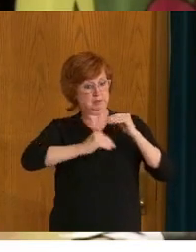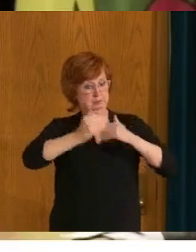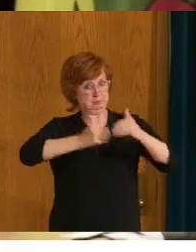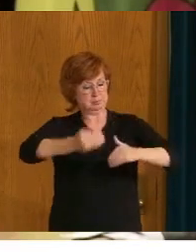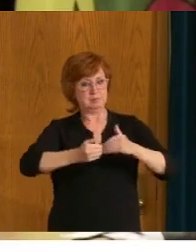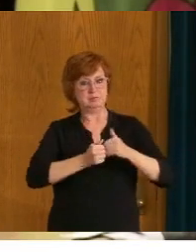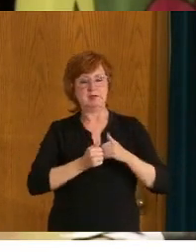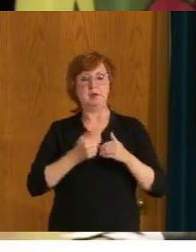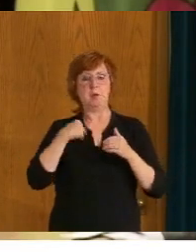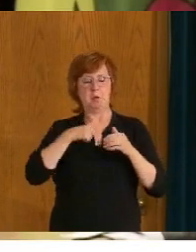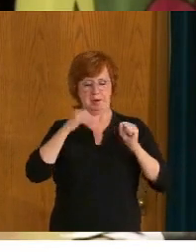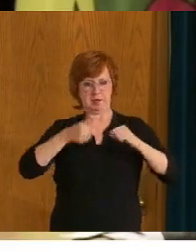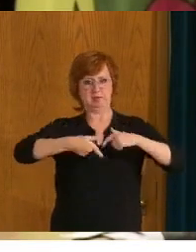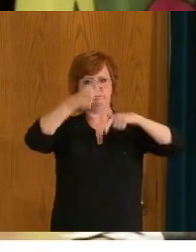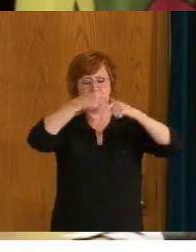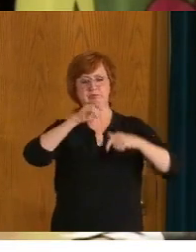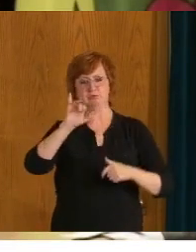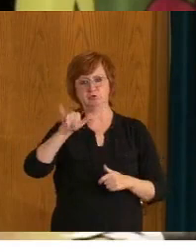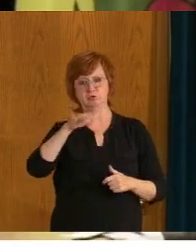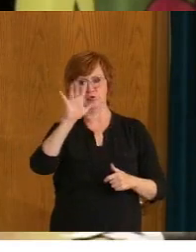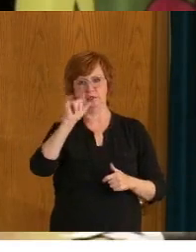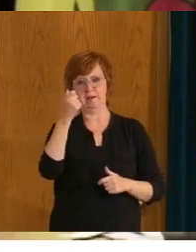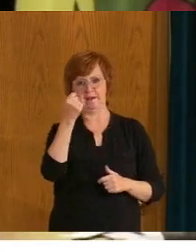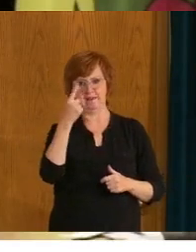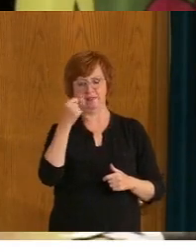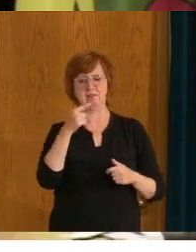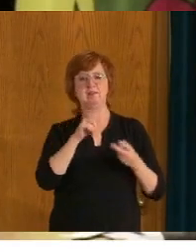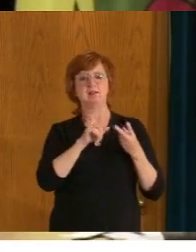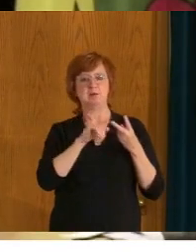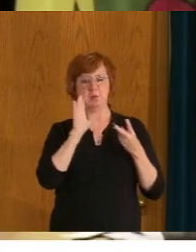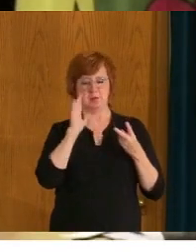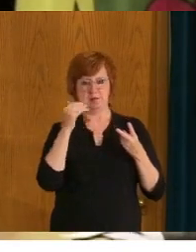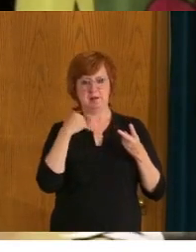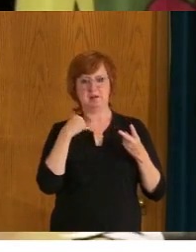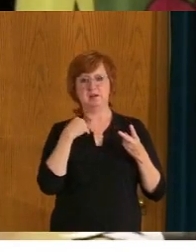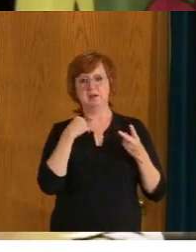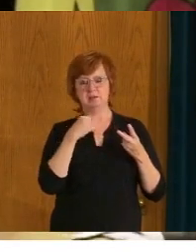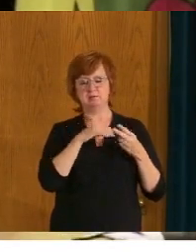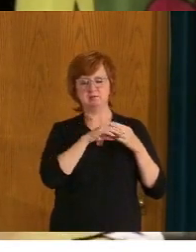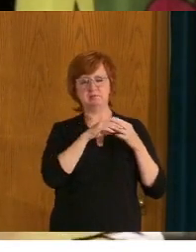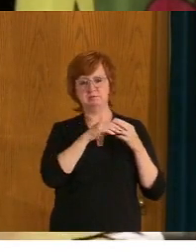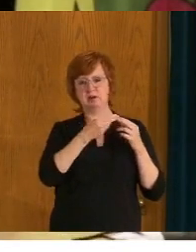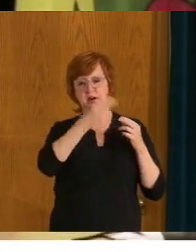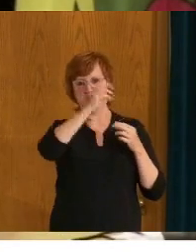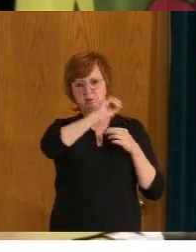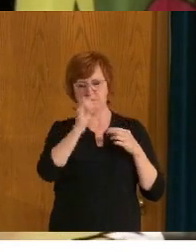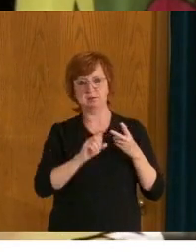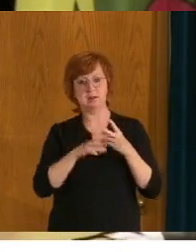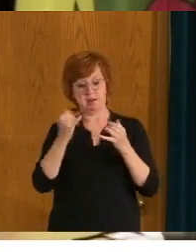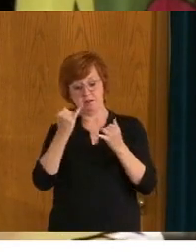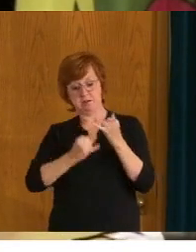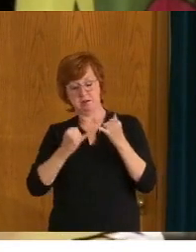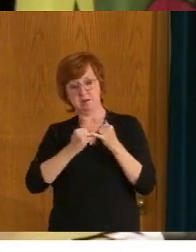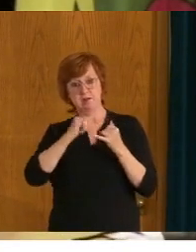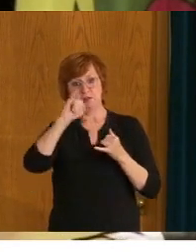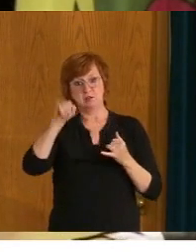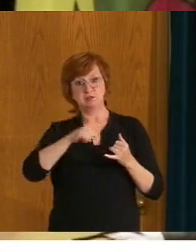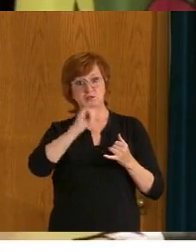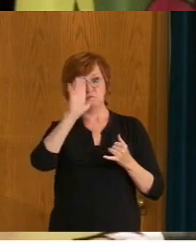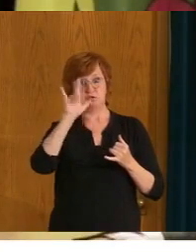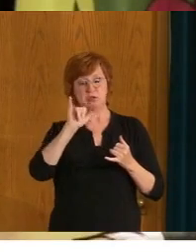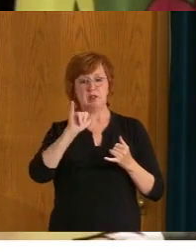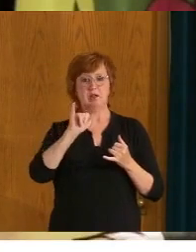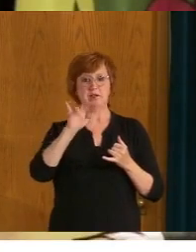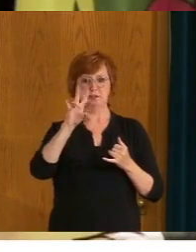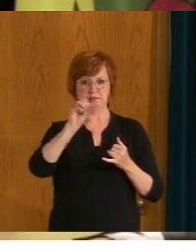11th. And over 70% would be fully vaccinated by the end of July. So this is not a one-dose summer in